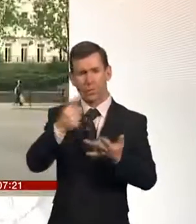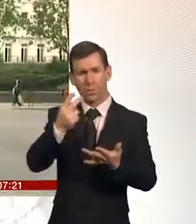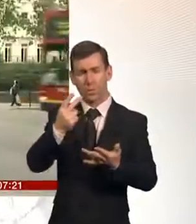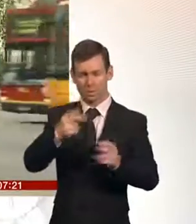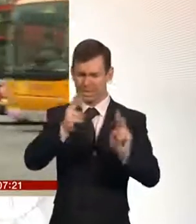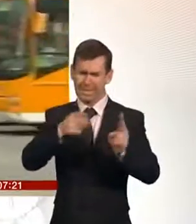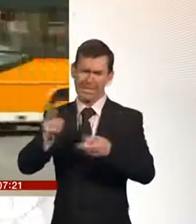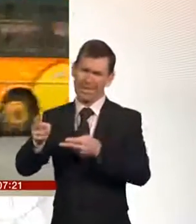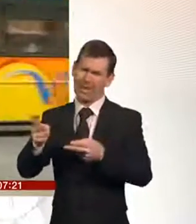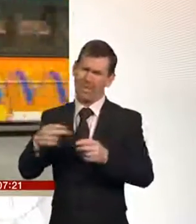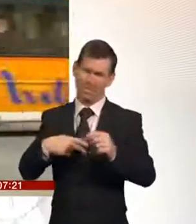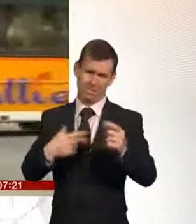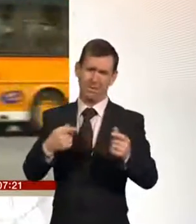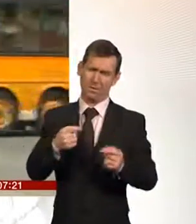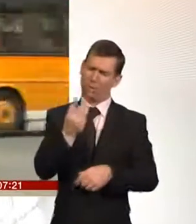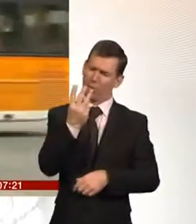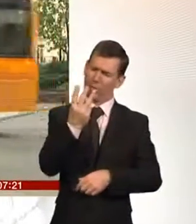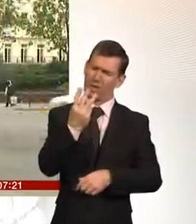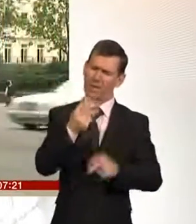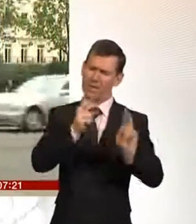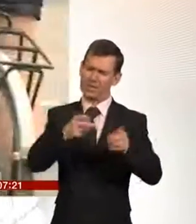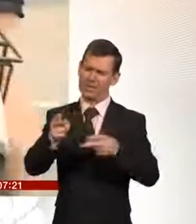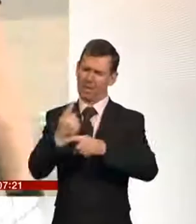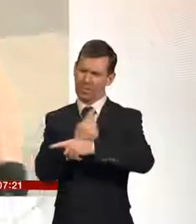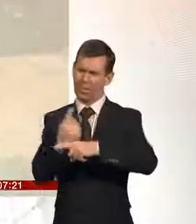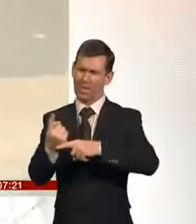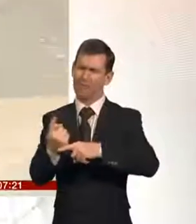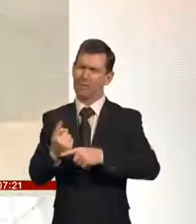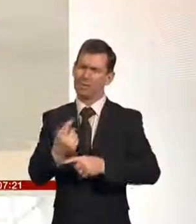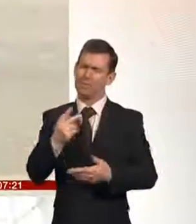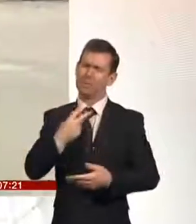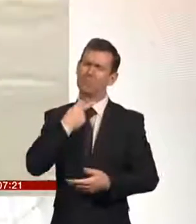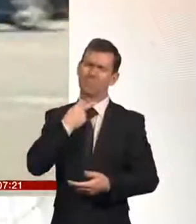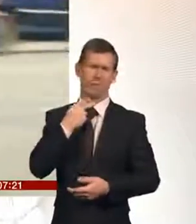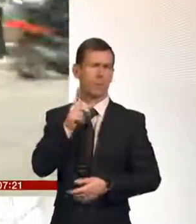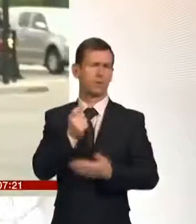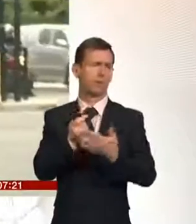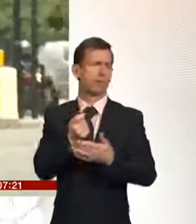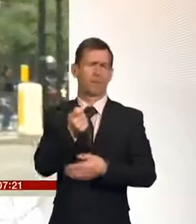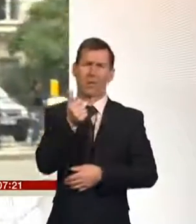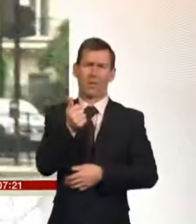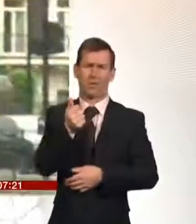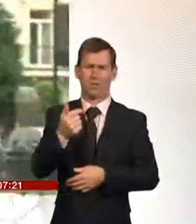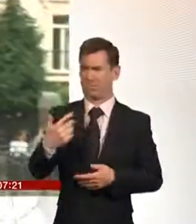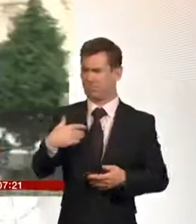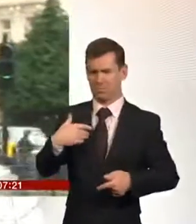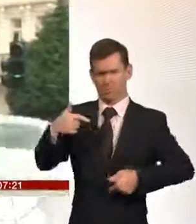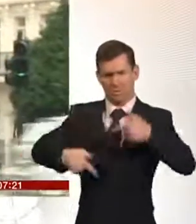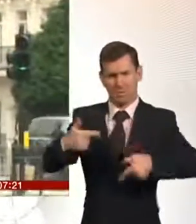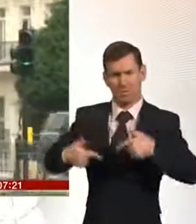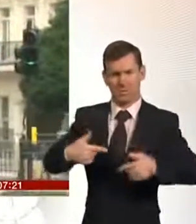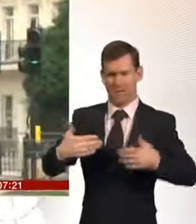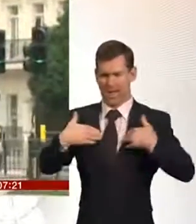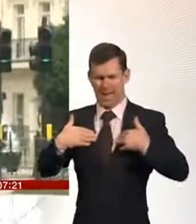we've had three deaths this week but that is an unusual week and for me you can look at me you can see only the exercise and the health benefits of the